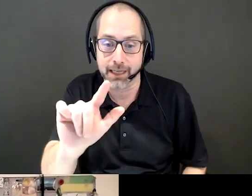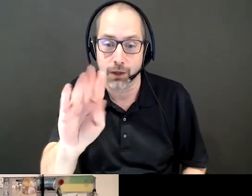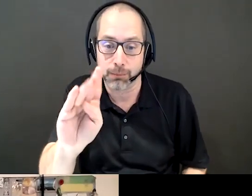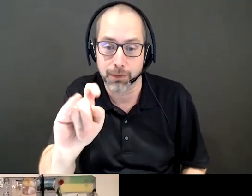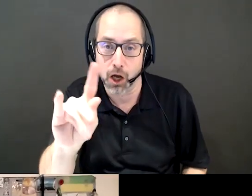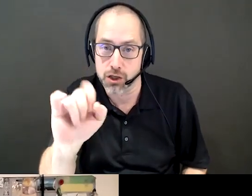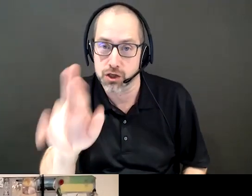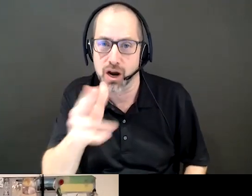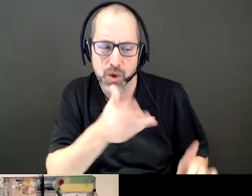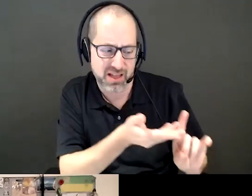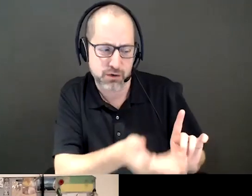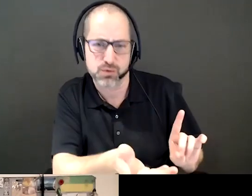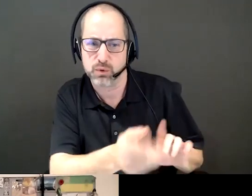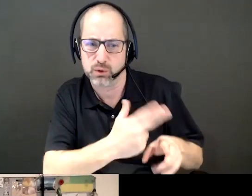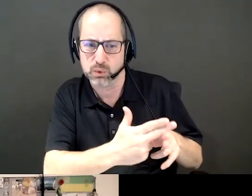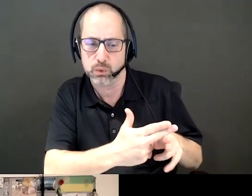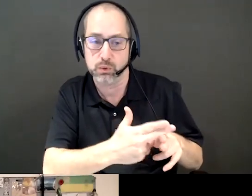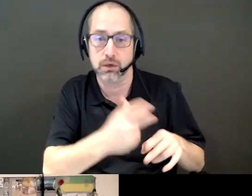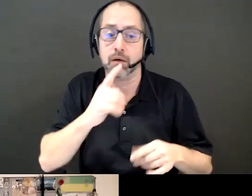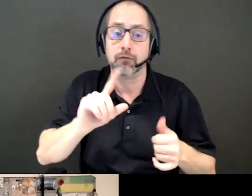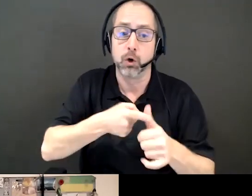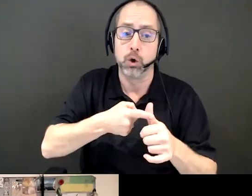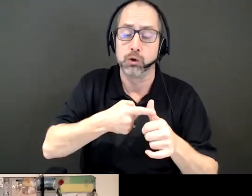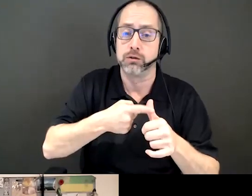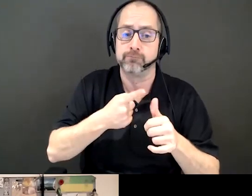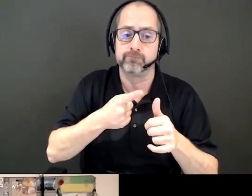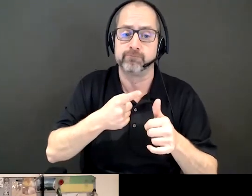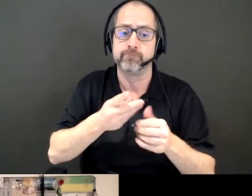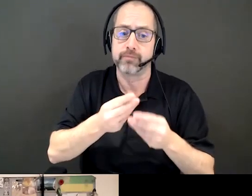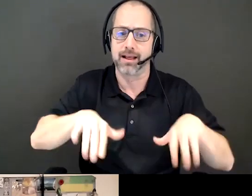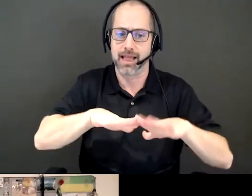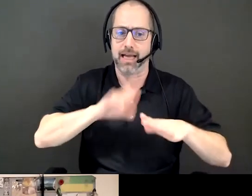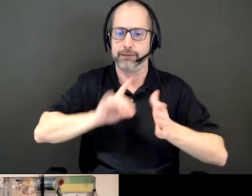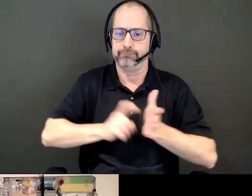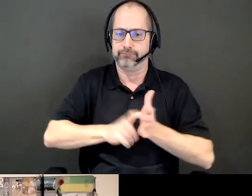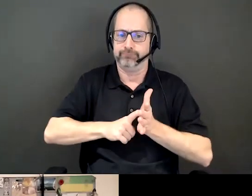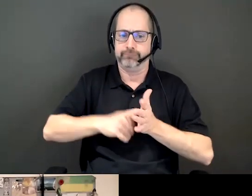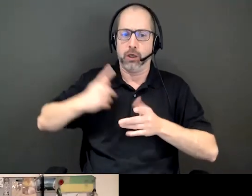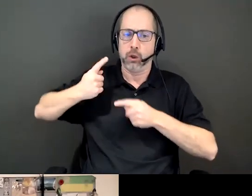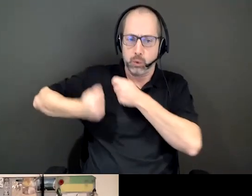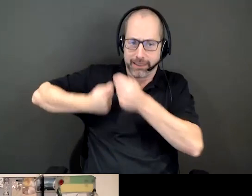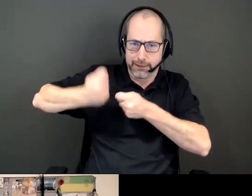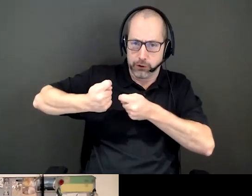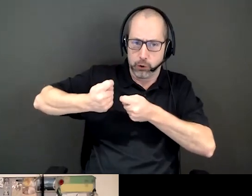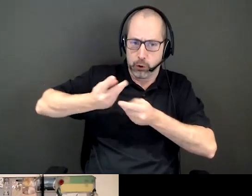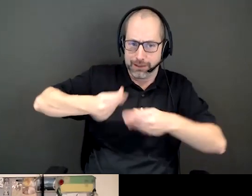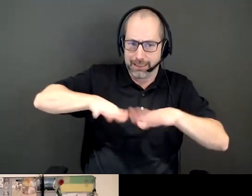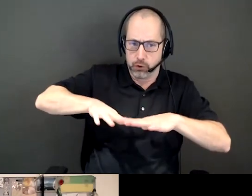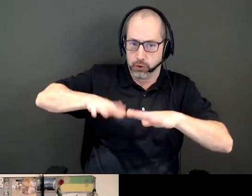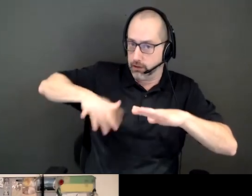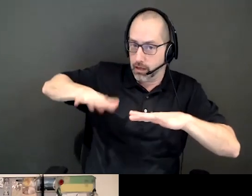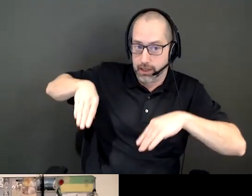going to introduce in a minute, but I want to start by acknowledging that I'm coming to you today from the traditional and unceded territory